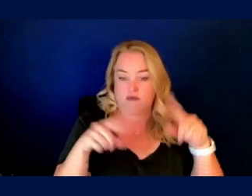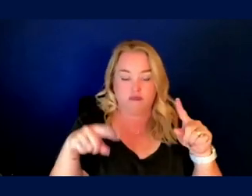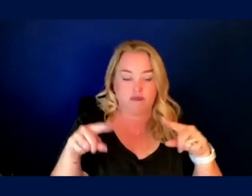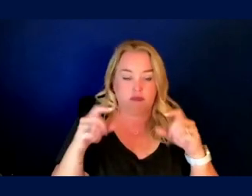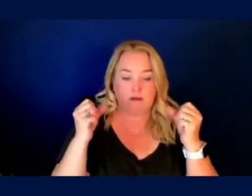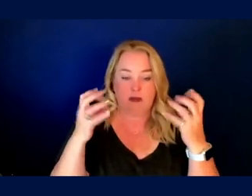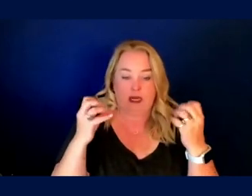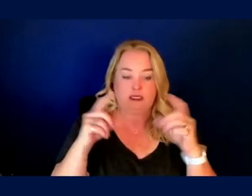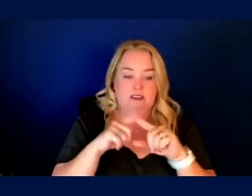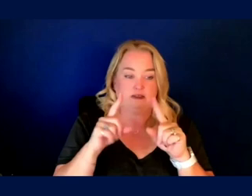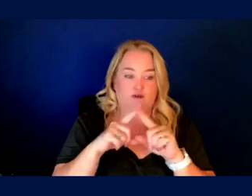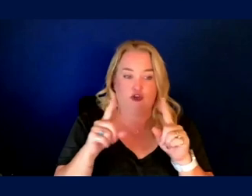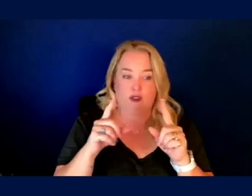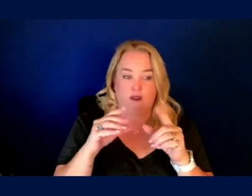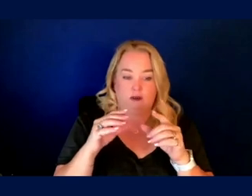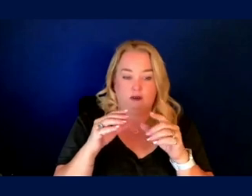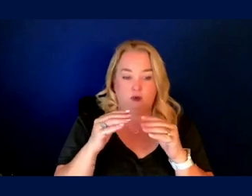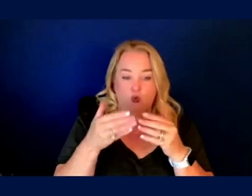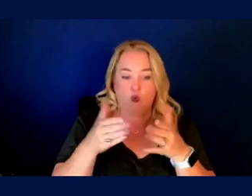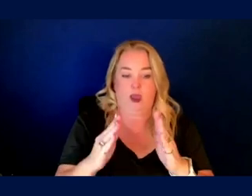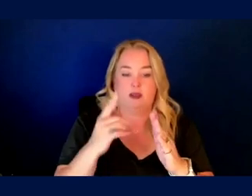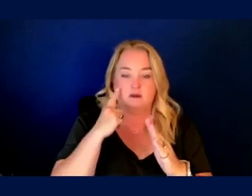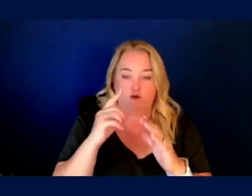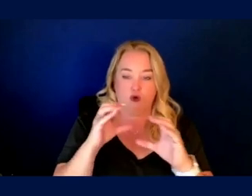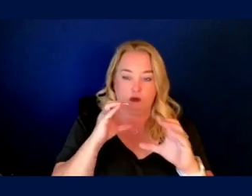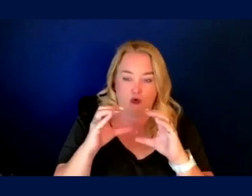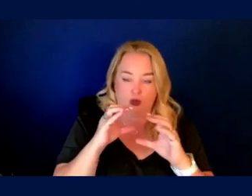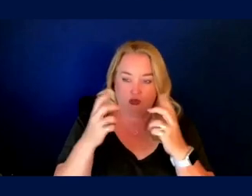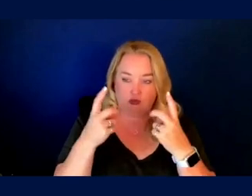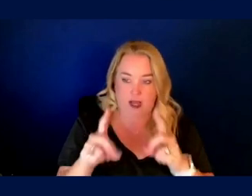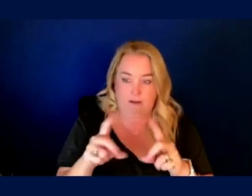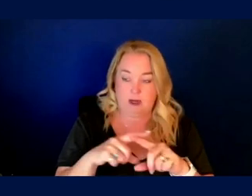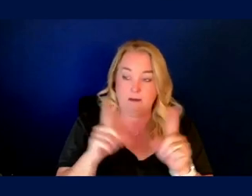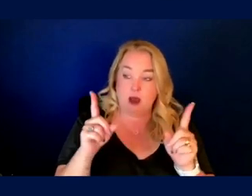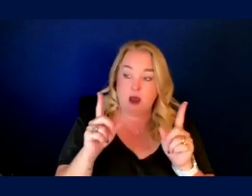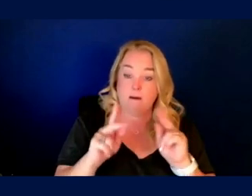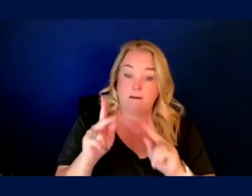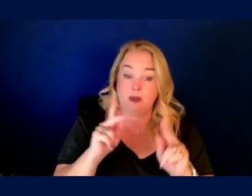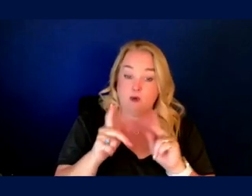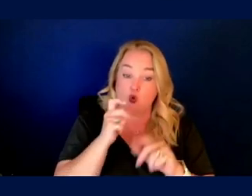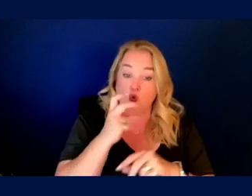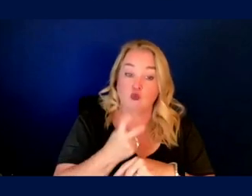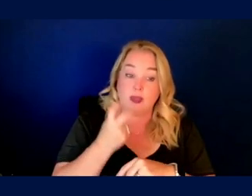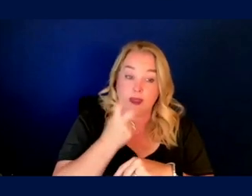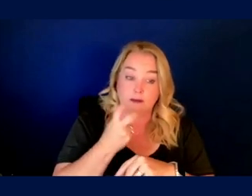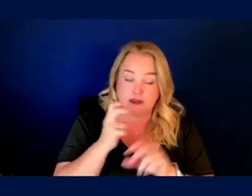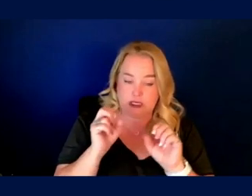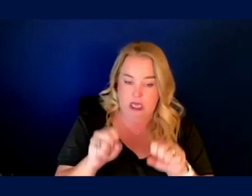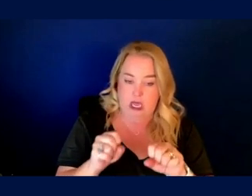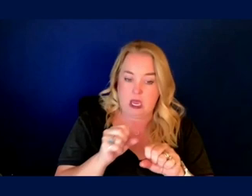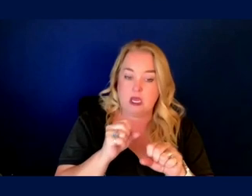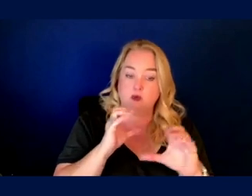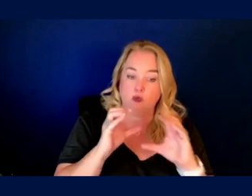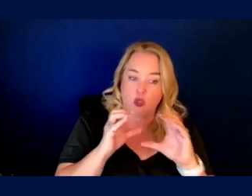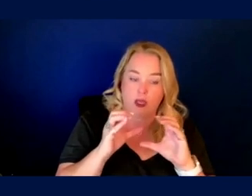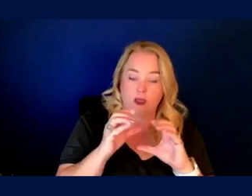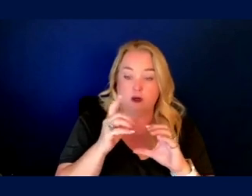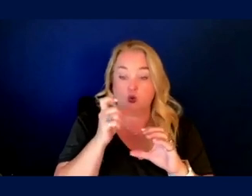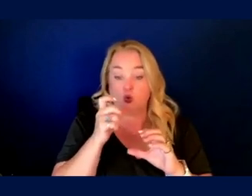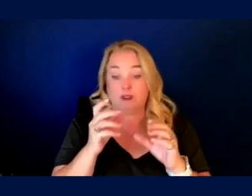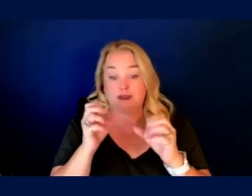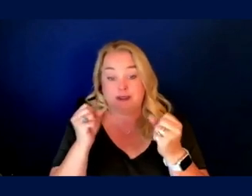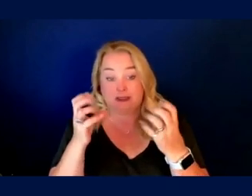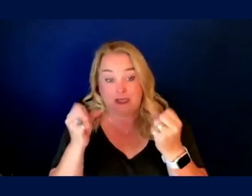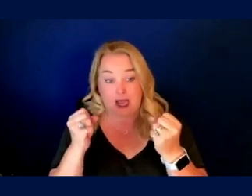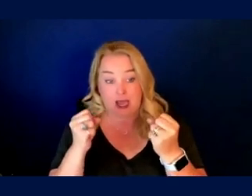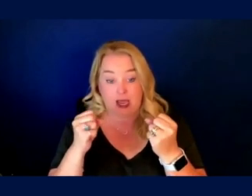the degrees of freedom in which this communication could be happening. But, you people who relapse, they can communicate. Turned out people who signed to each other, even when